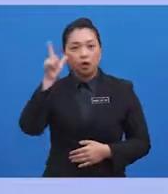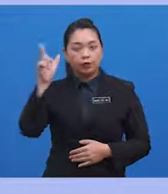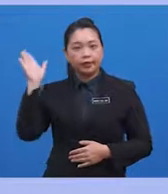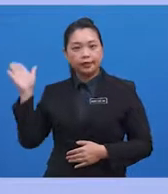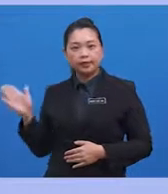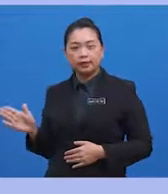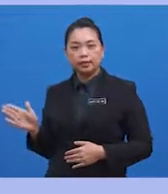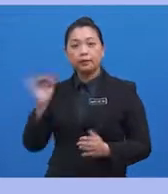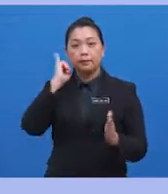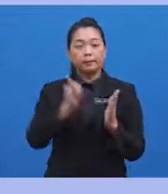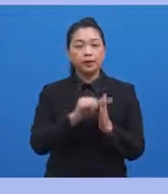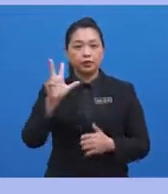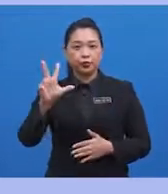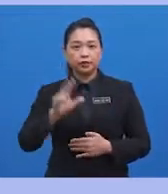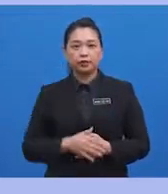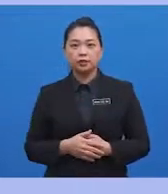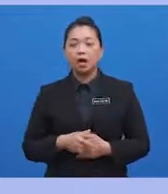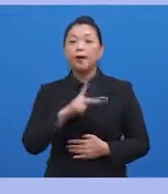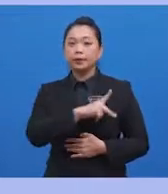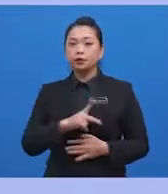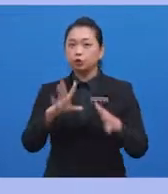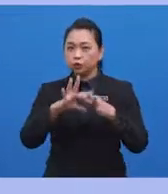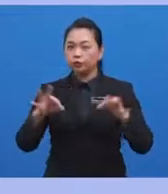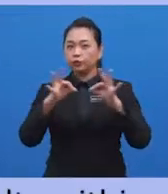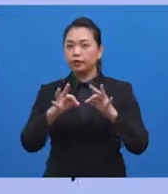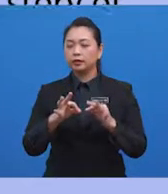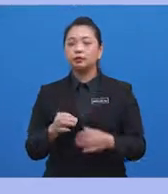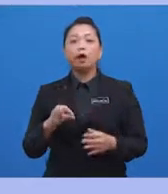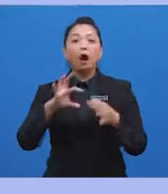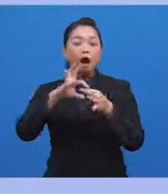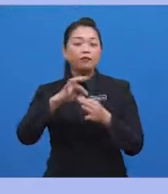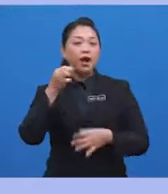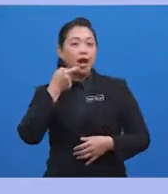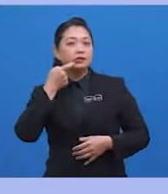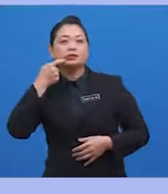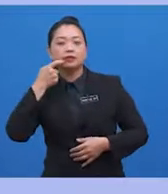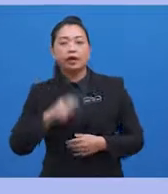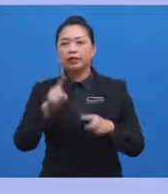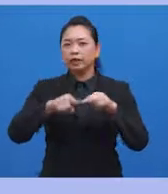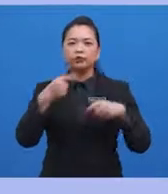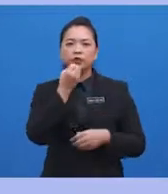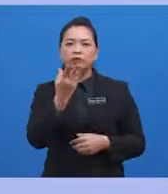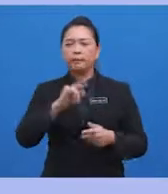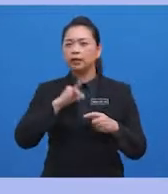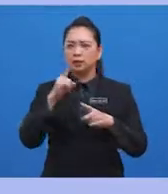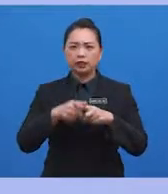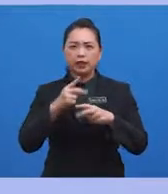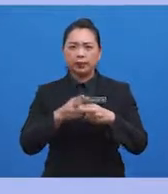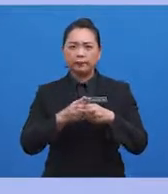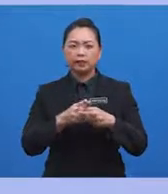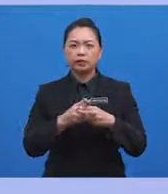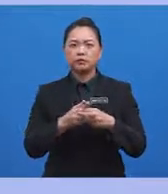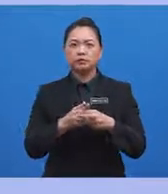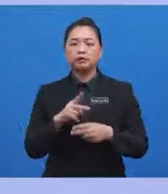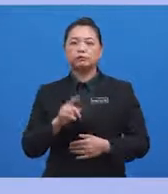image 3, a personal story of addiction. cannot tell you my name or where I live, or even the